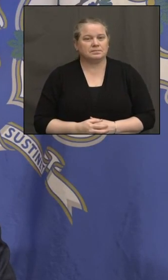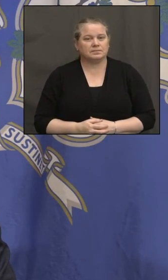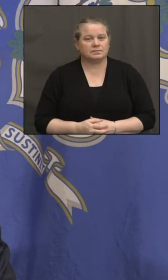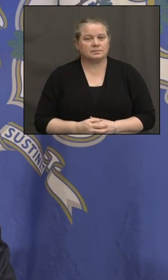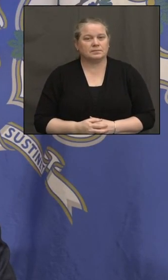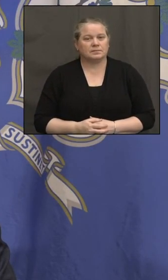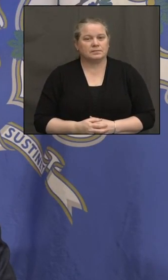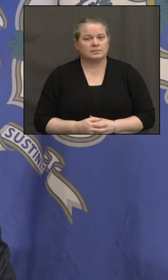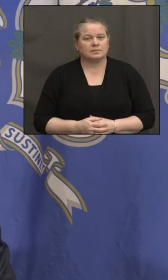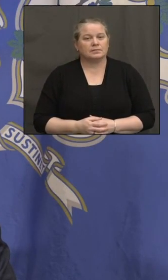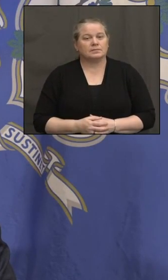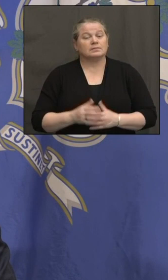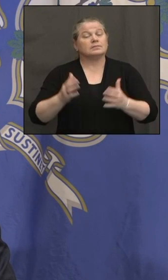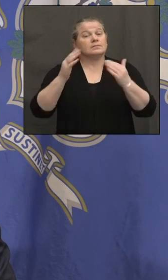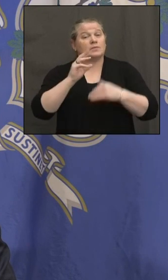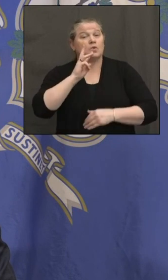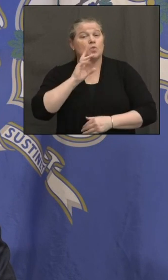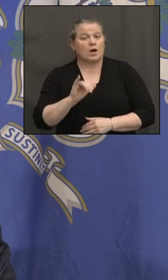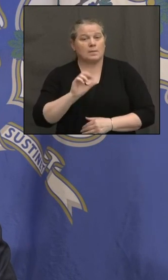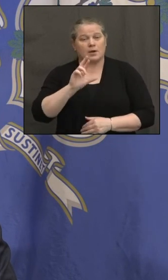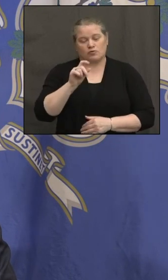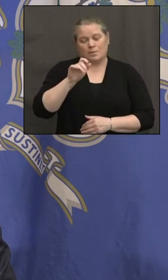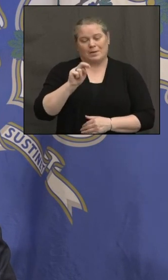The Waterbury Republican American.